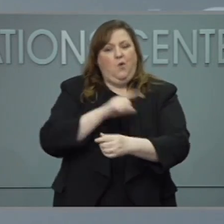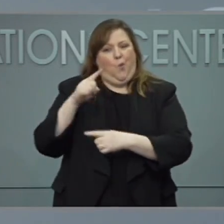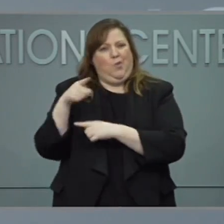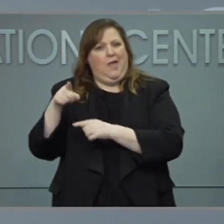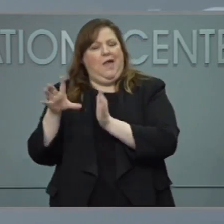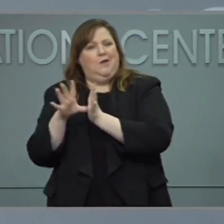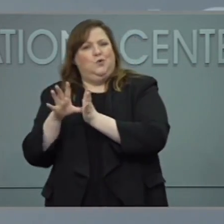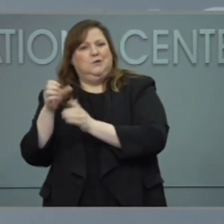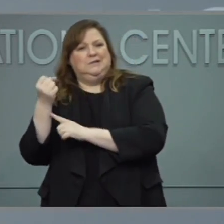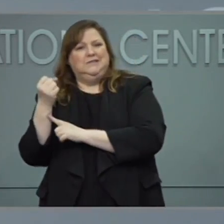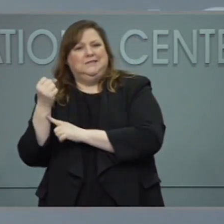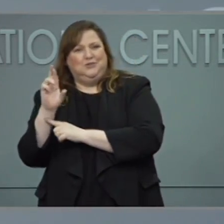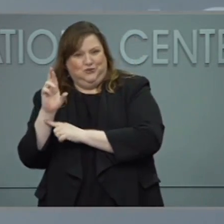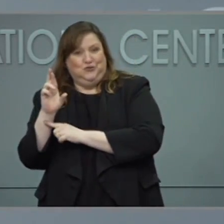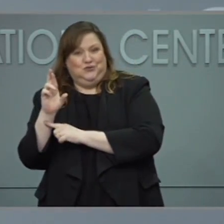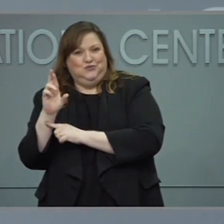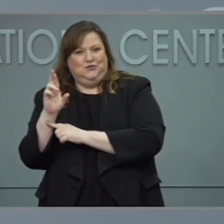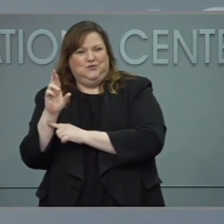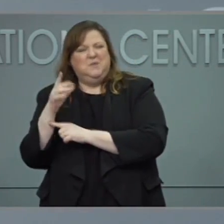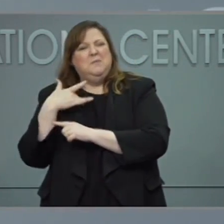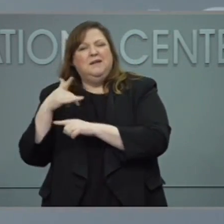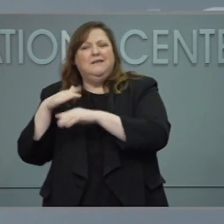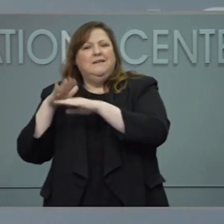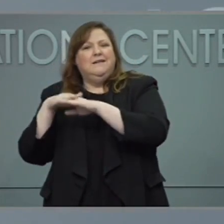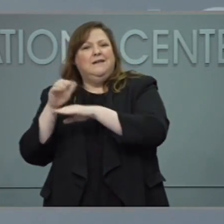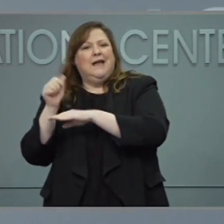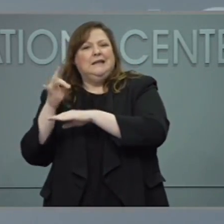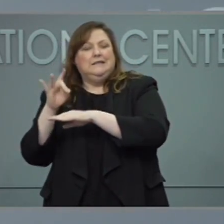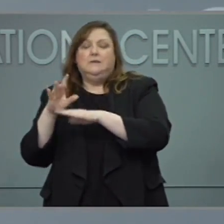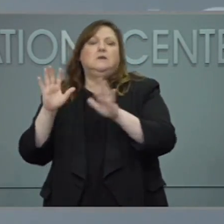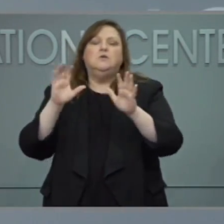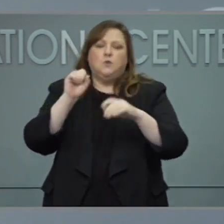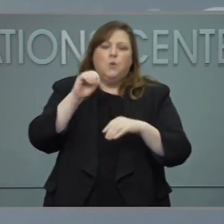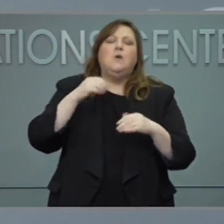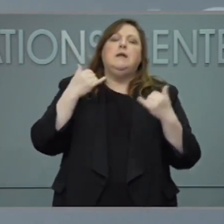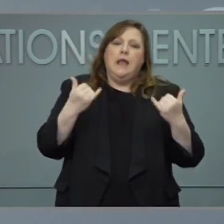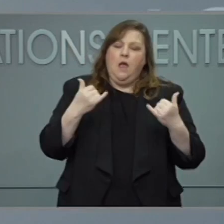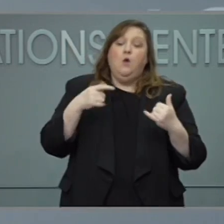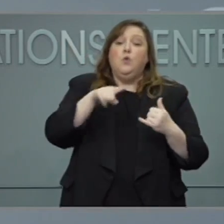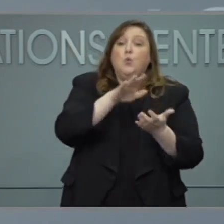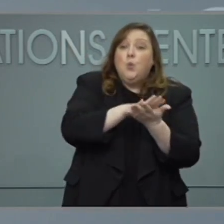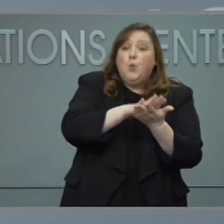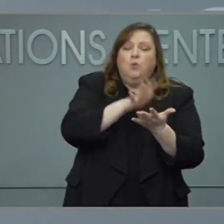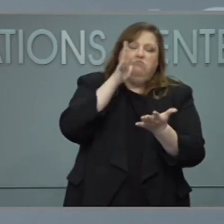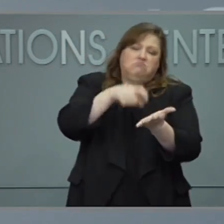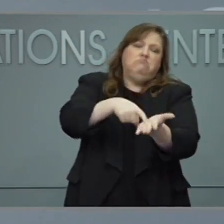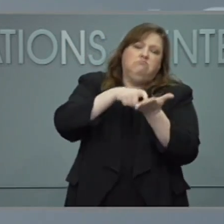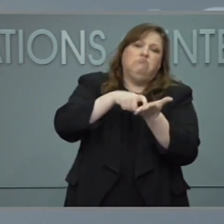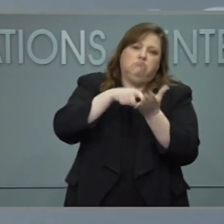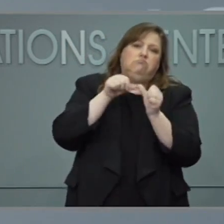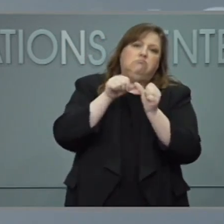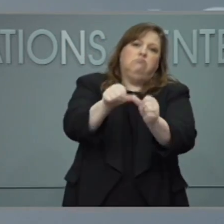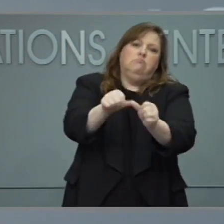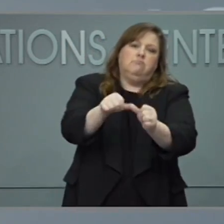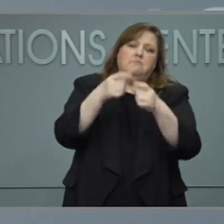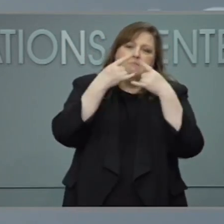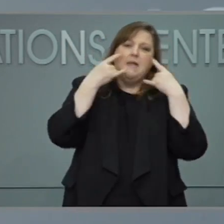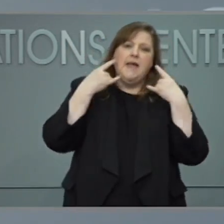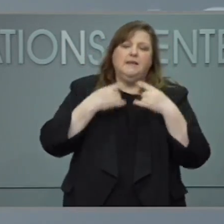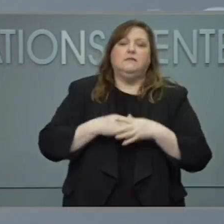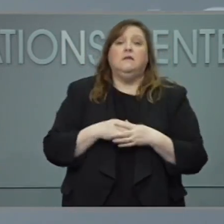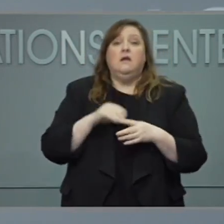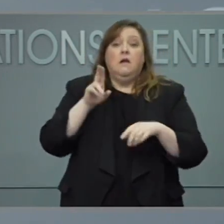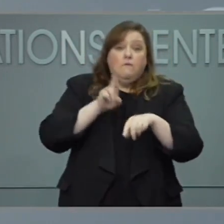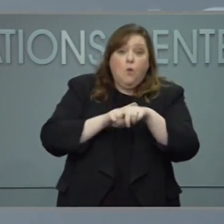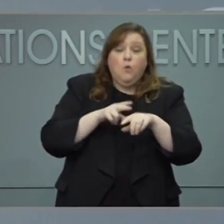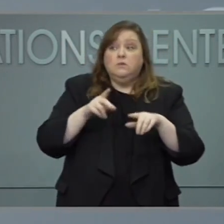for the time being, we are going to continue to require masks in that setting. Of course, as we go through this, as we have the